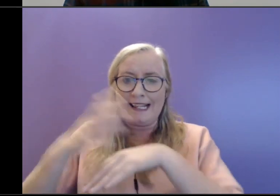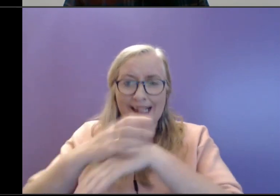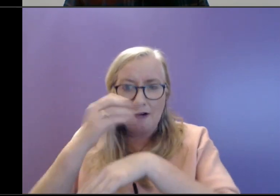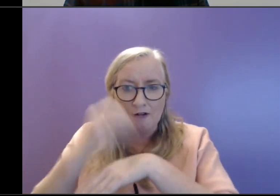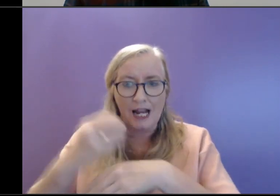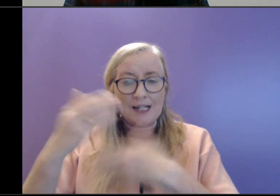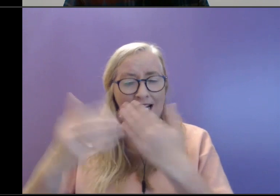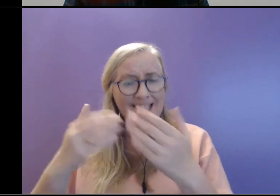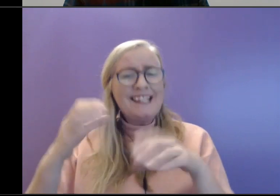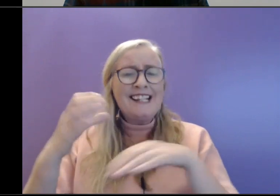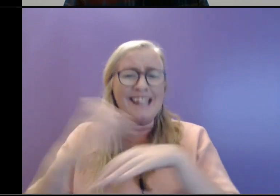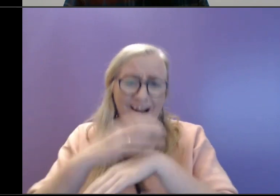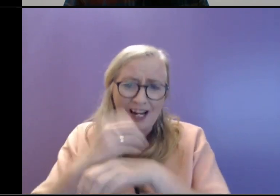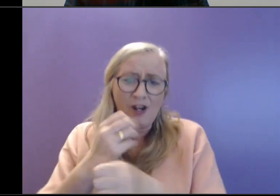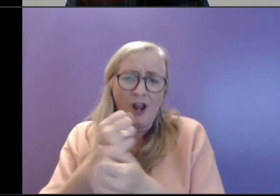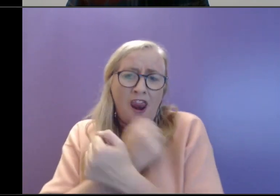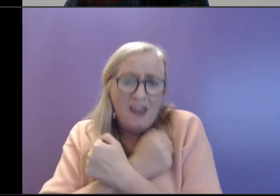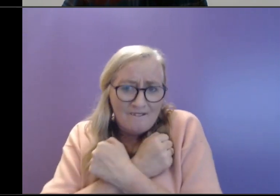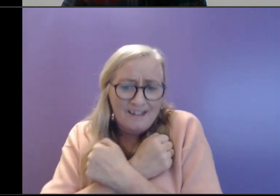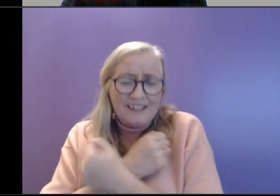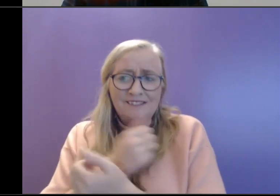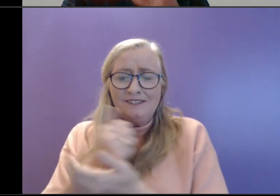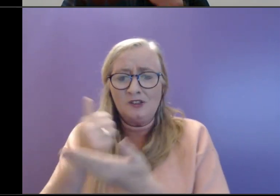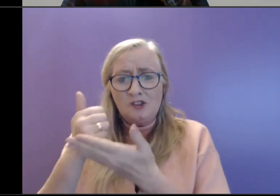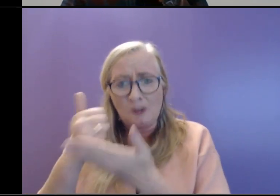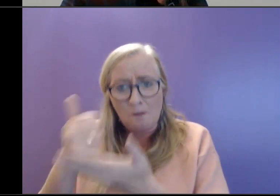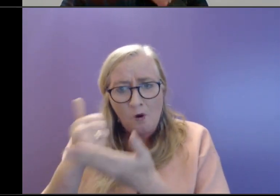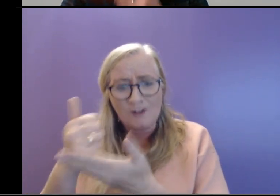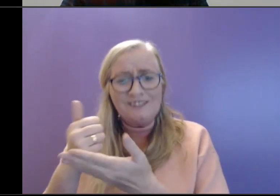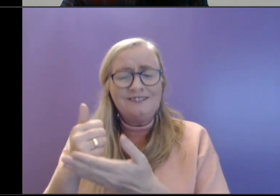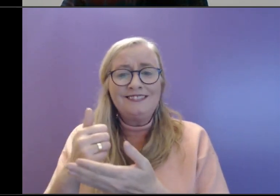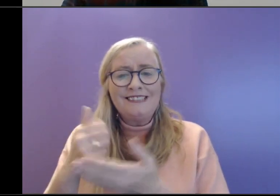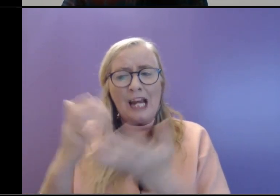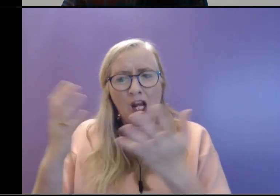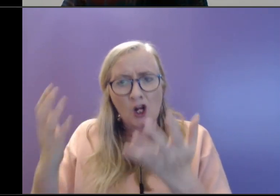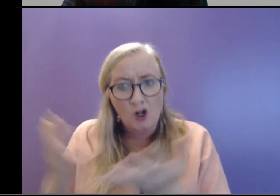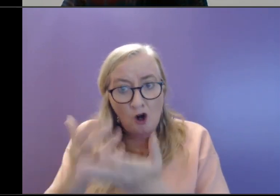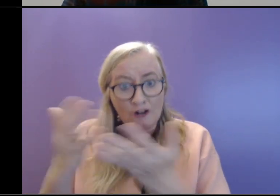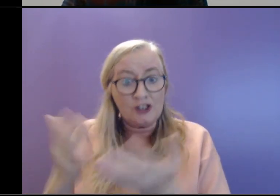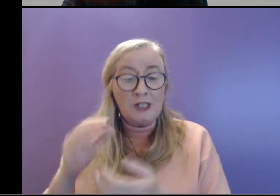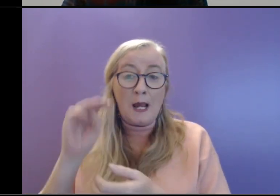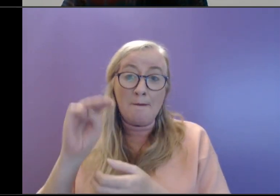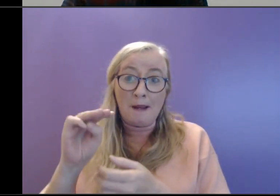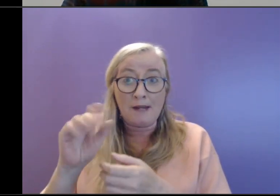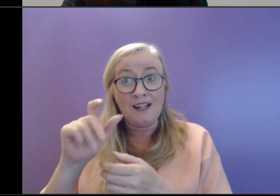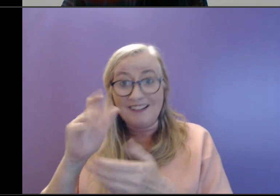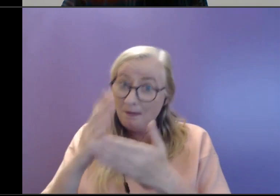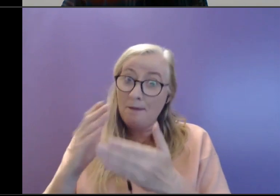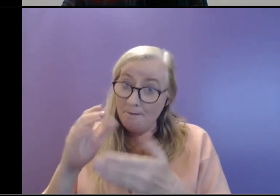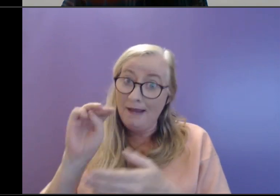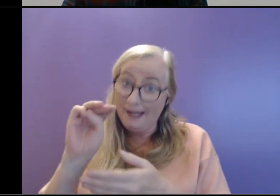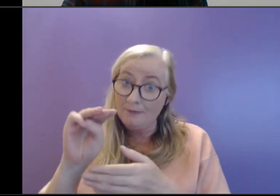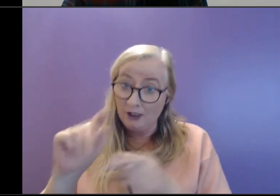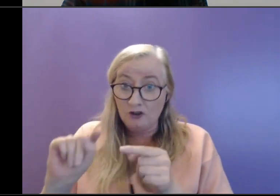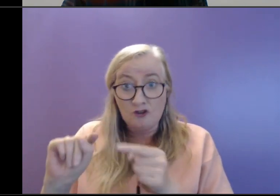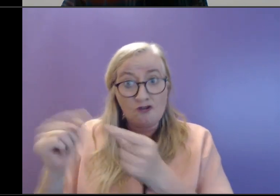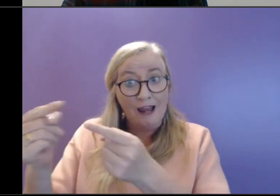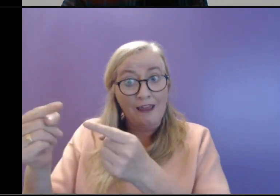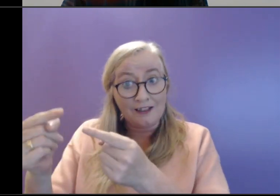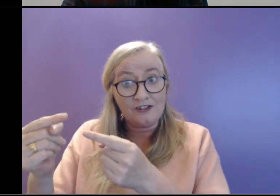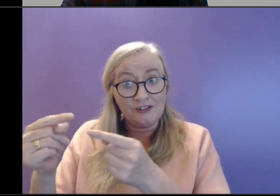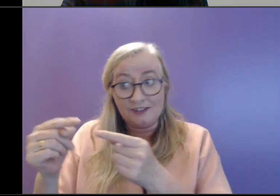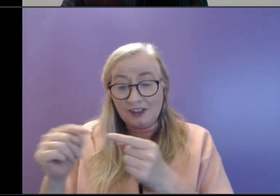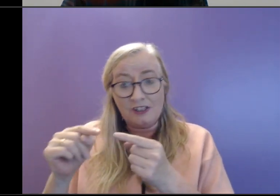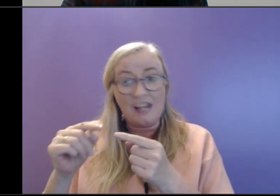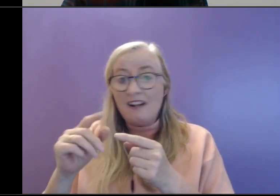loving and supportive and listening and continue to encourage and perhaps challenge your child as well. And by challenge, I don't